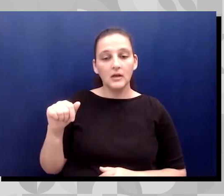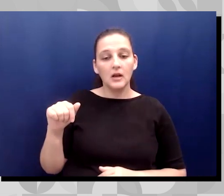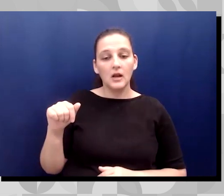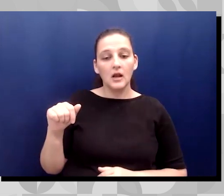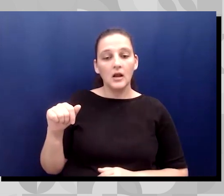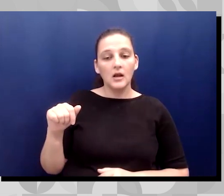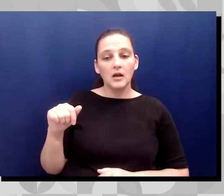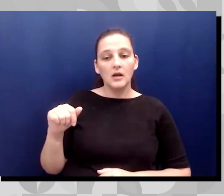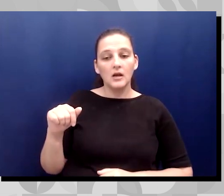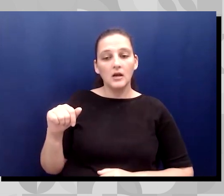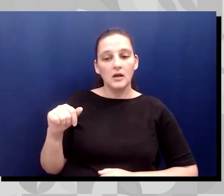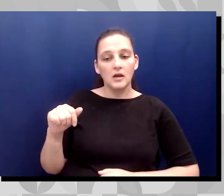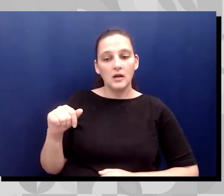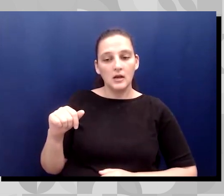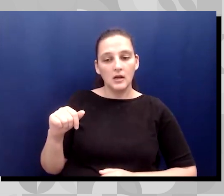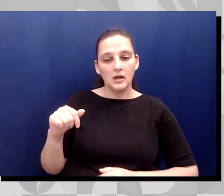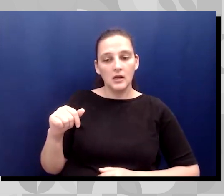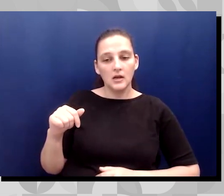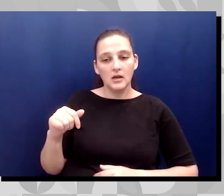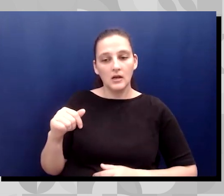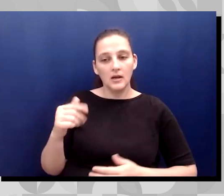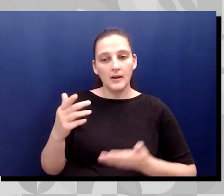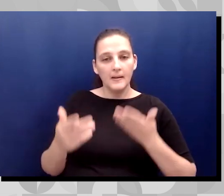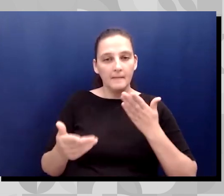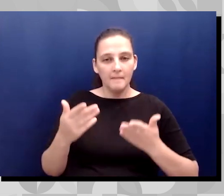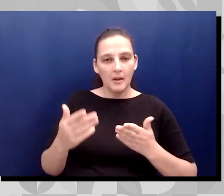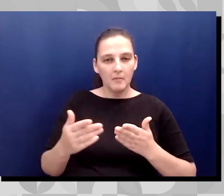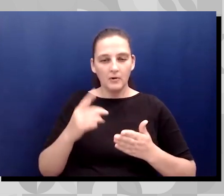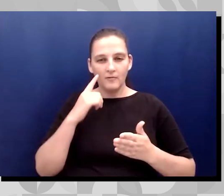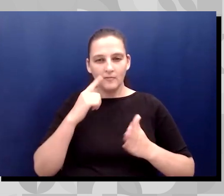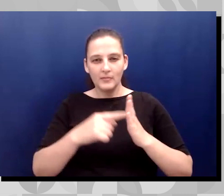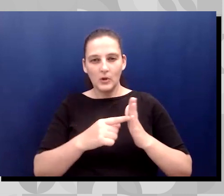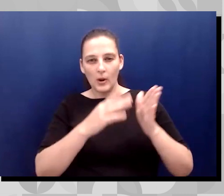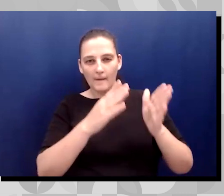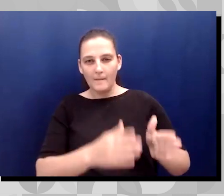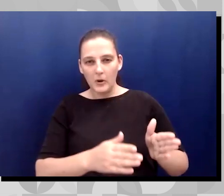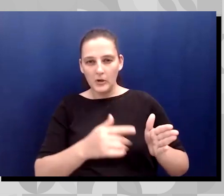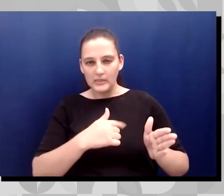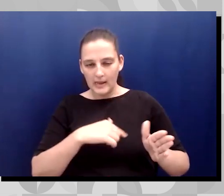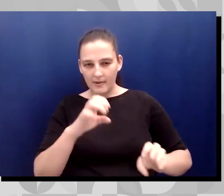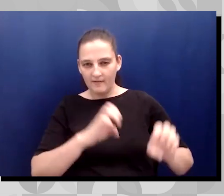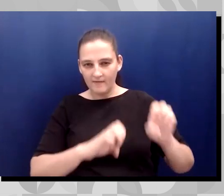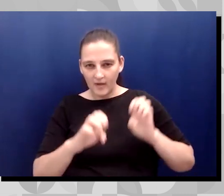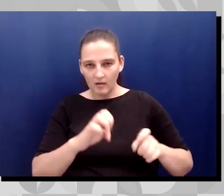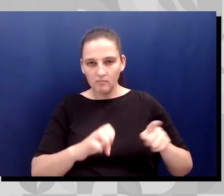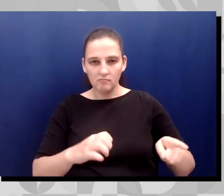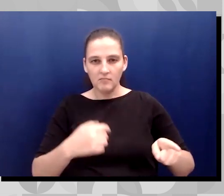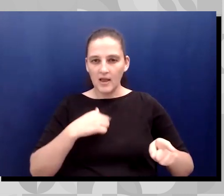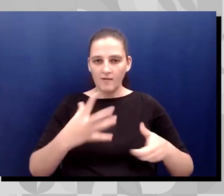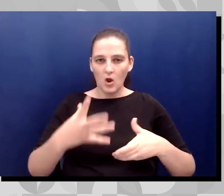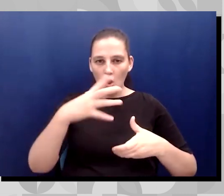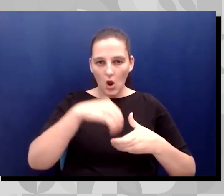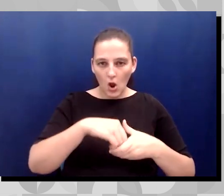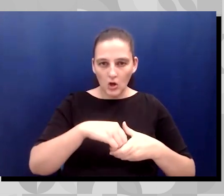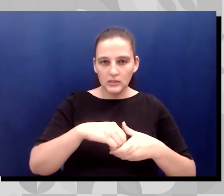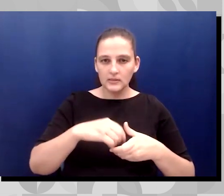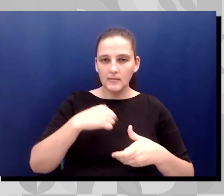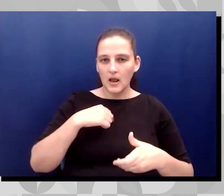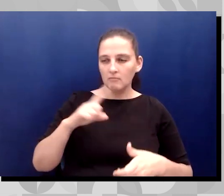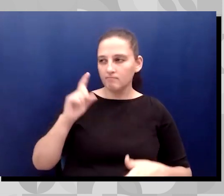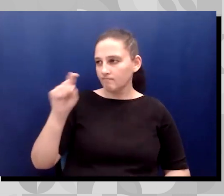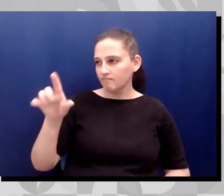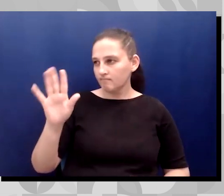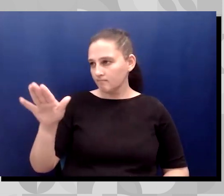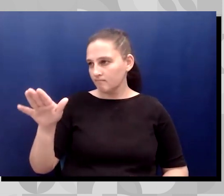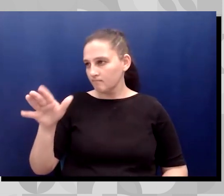of somebody I'm evaluating, like with Asperger's or with autism. And I asked the caregiver, how are you